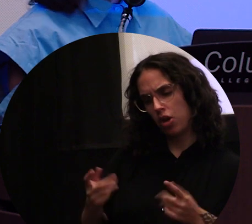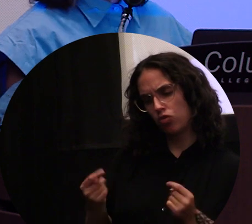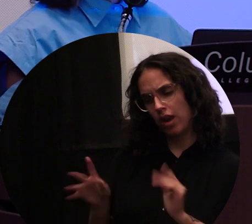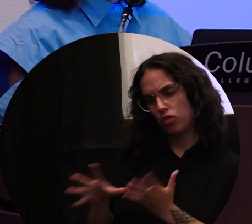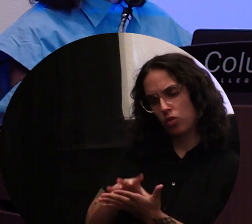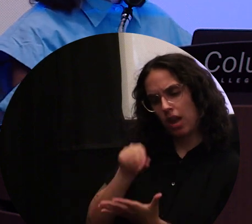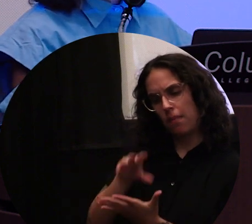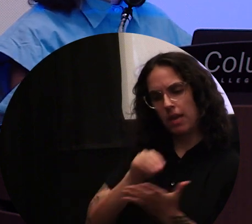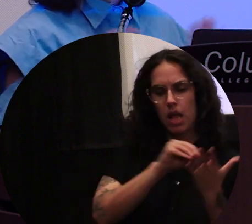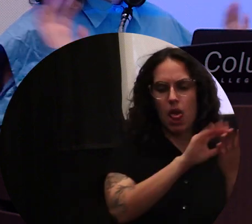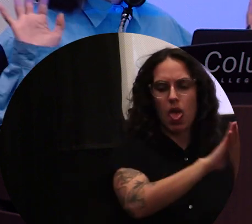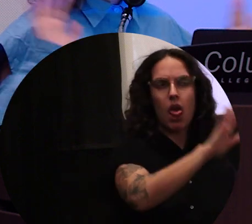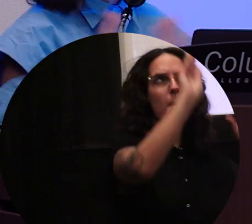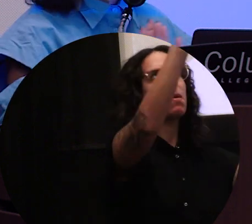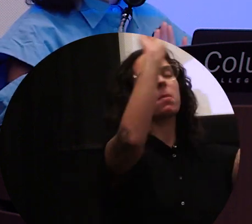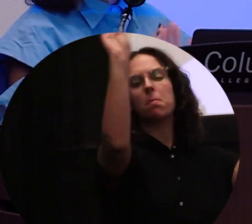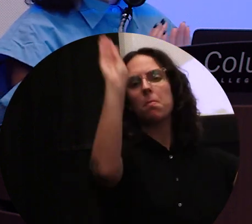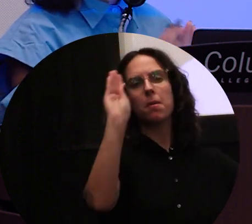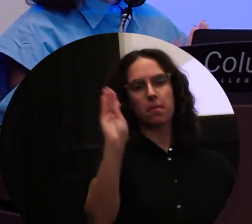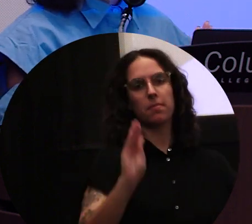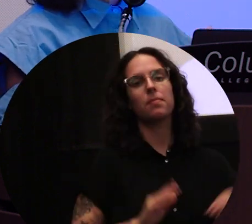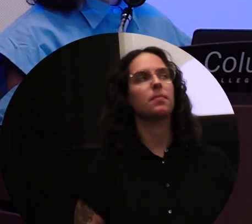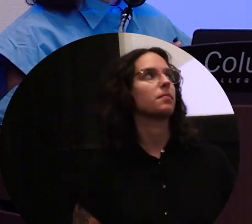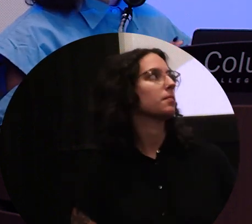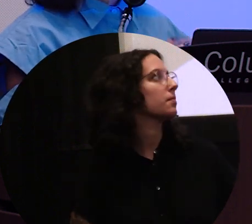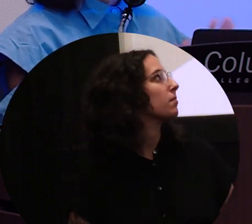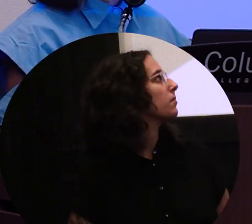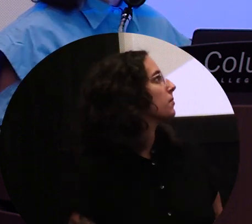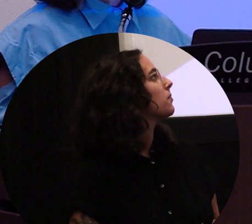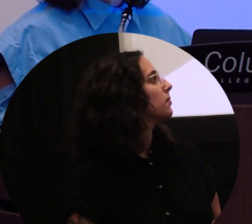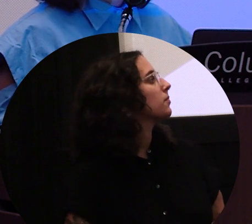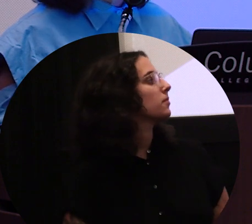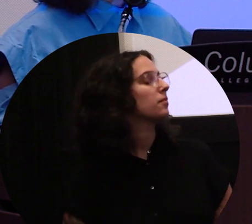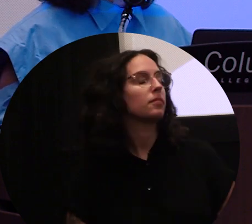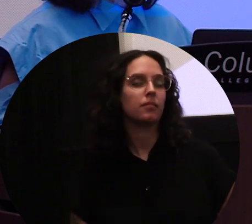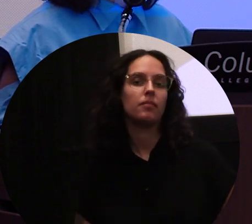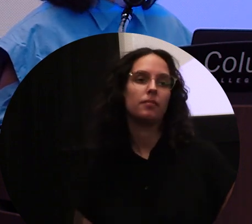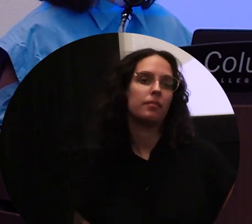when I was creating the pattern for the for the for the underneath this arch.